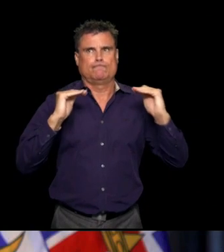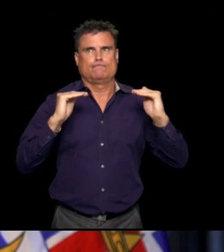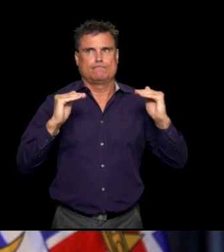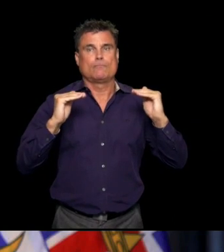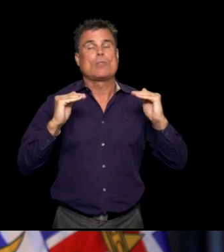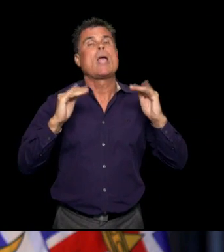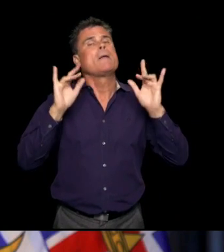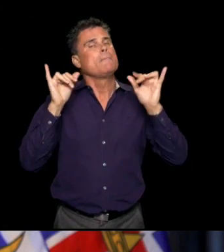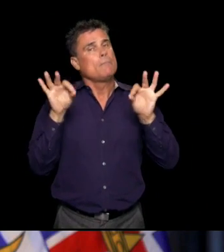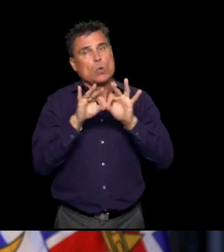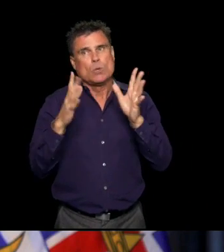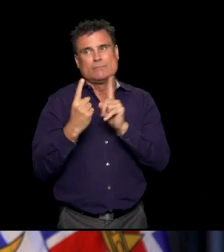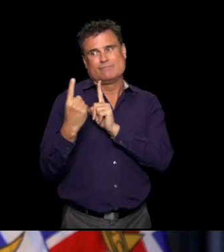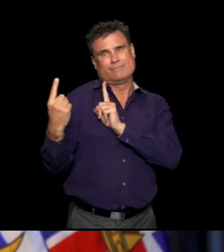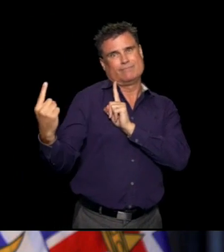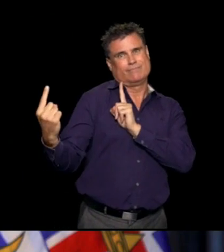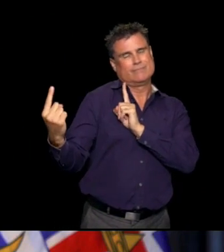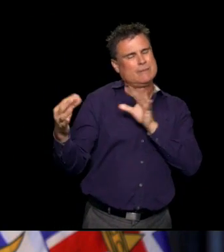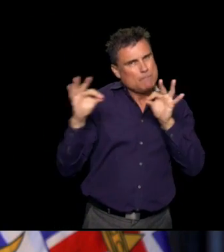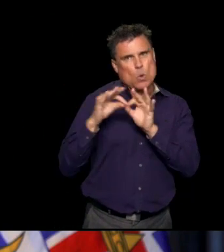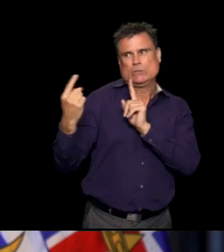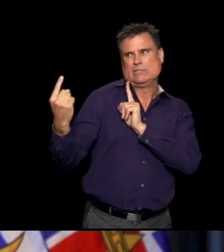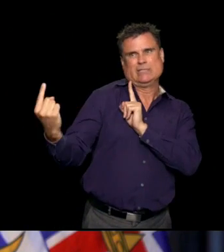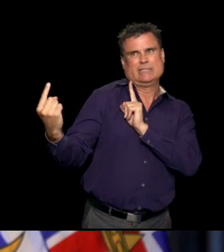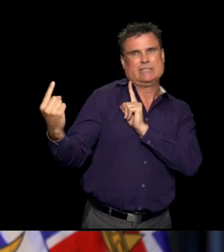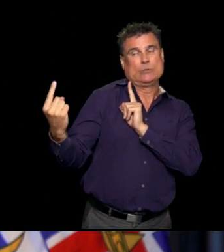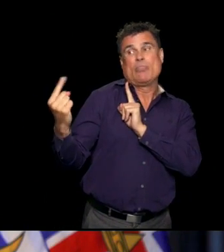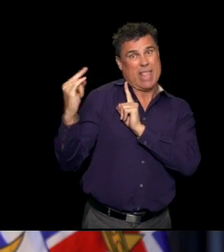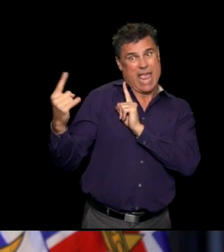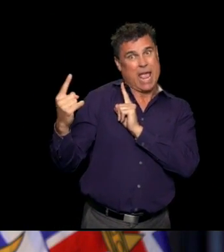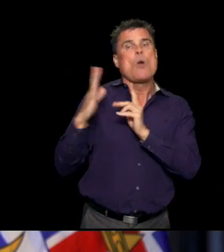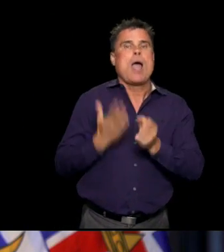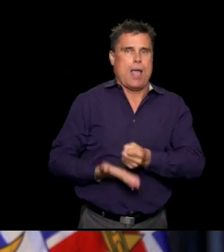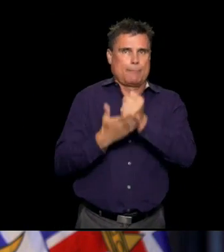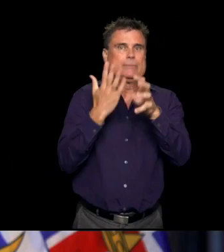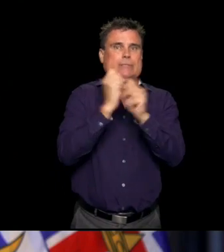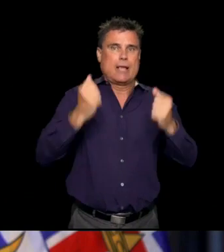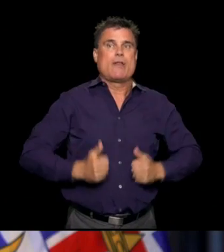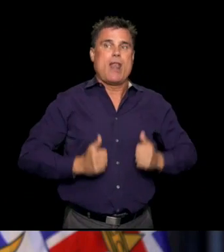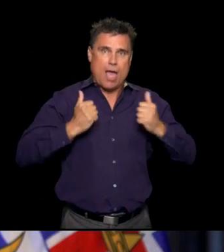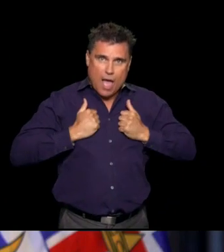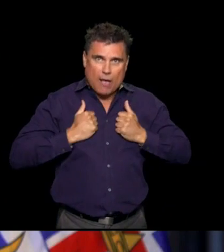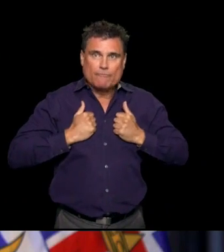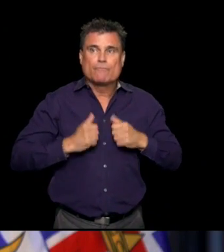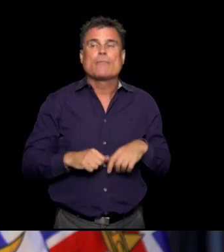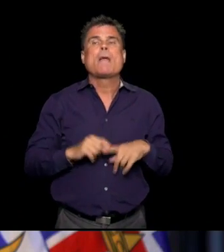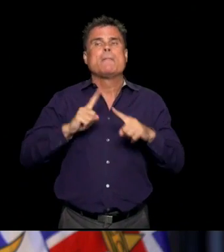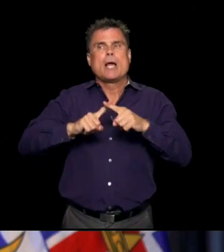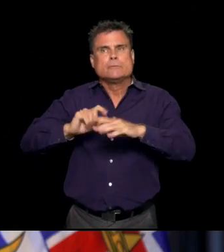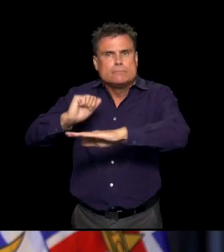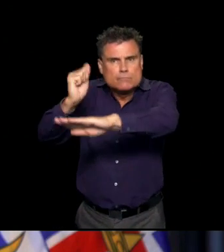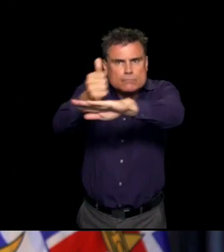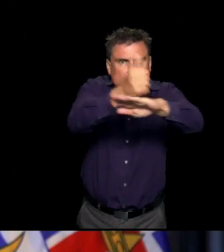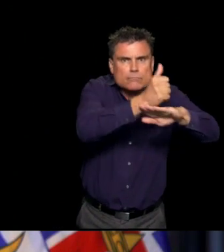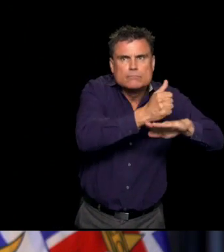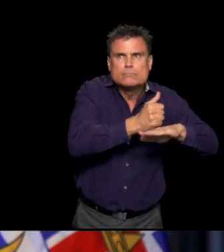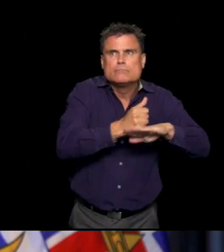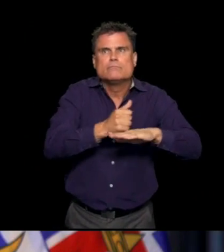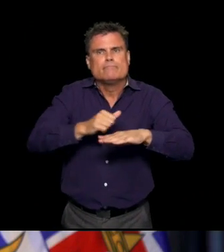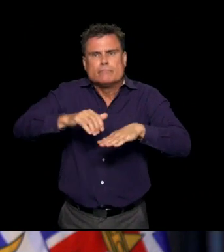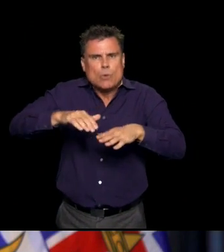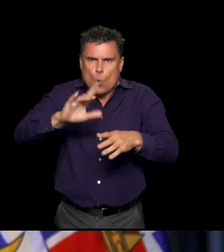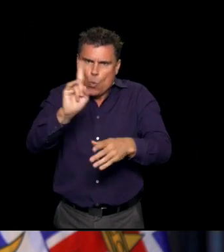Because physical distancing saves lives. Because respecting engineering and administrative safeguards saves lives. Because wearing a mask, when